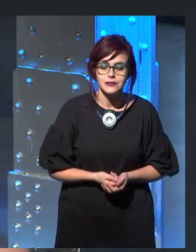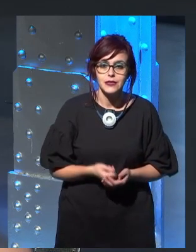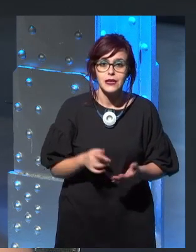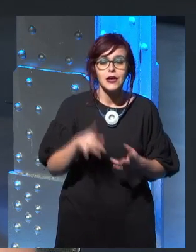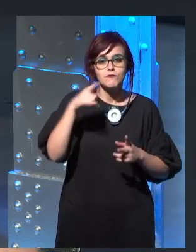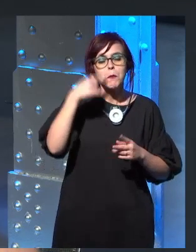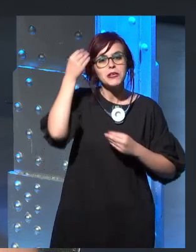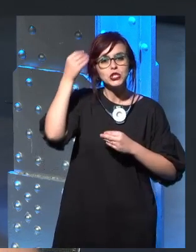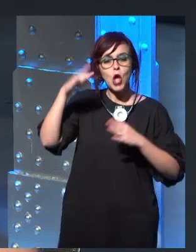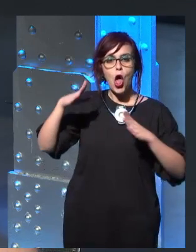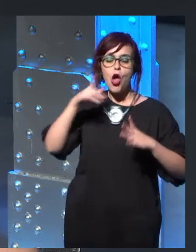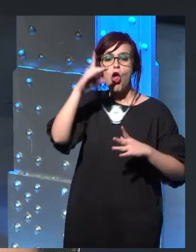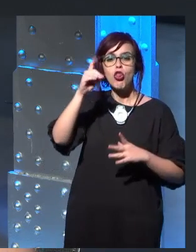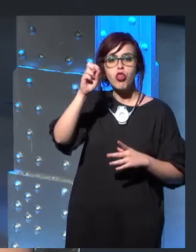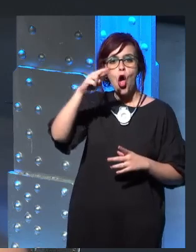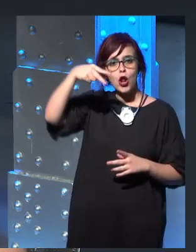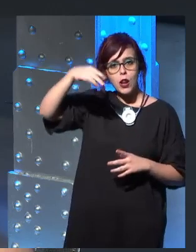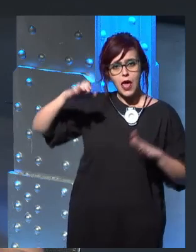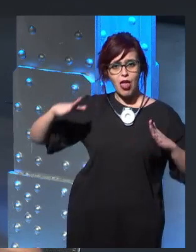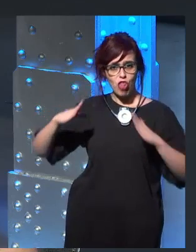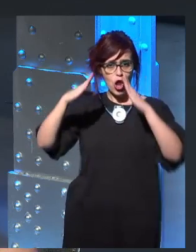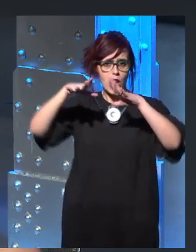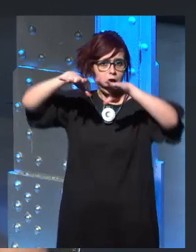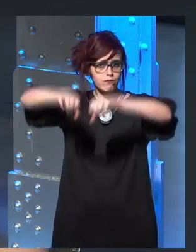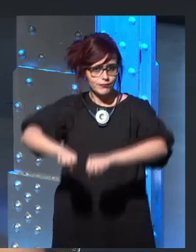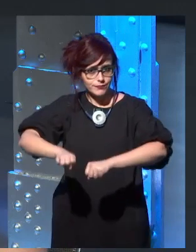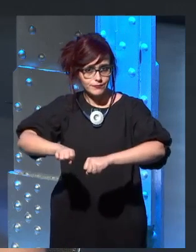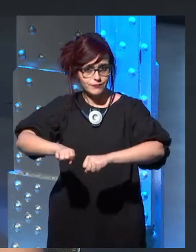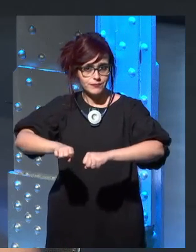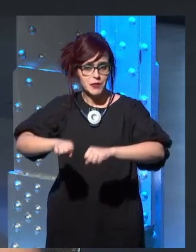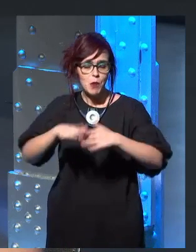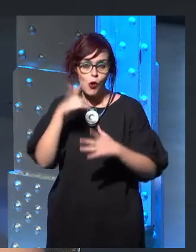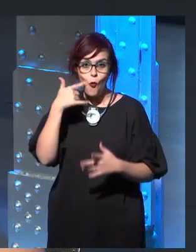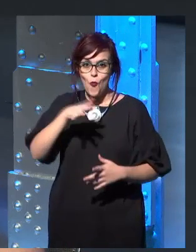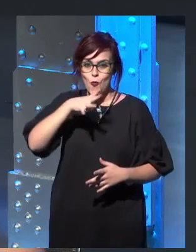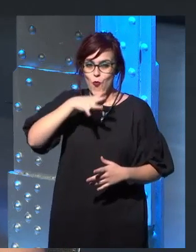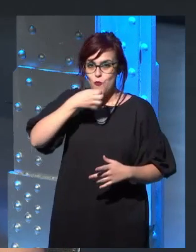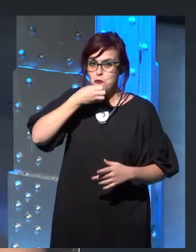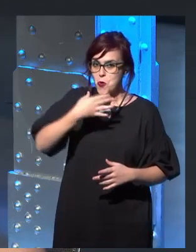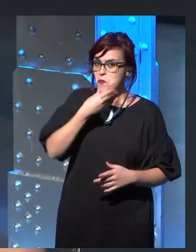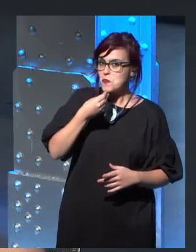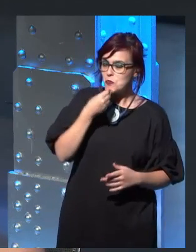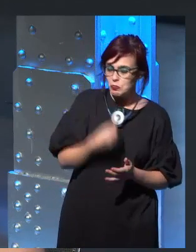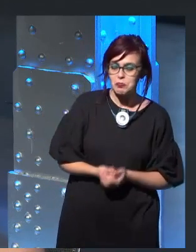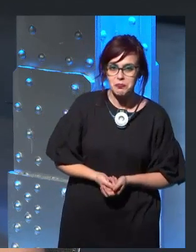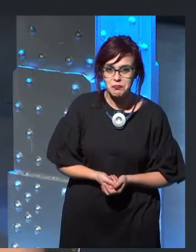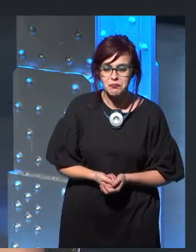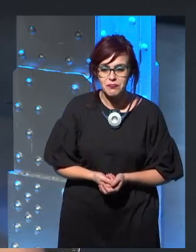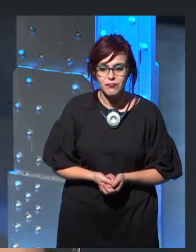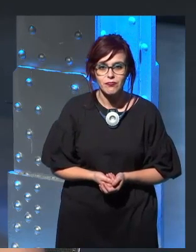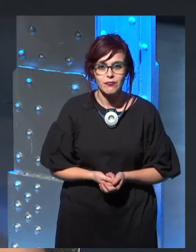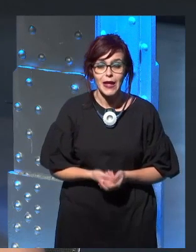again, would be, uh, really cool to see, uh, Daeron's Conquest of Dorne, but it is a